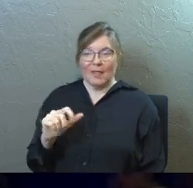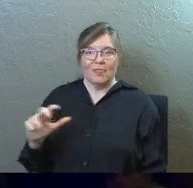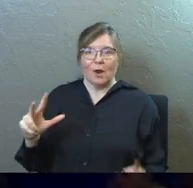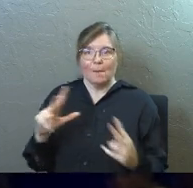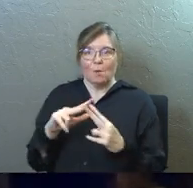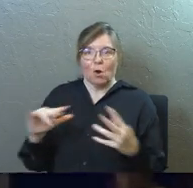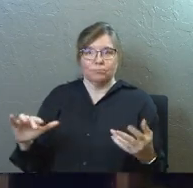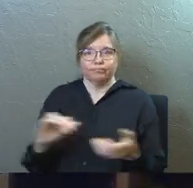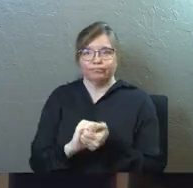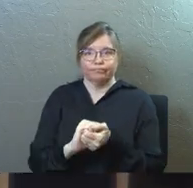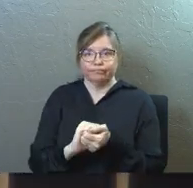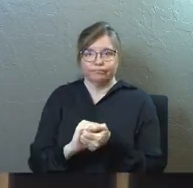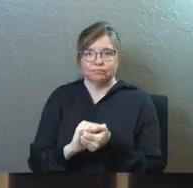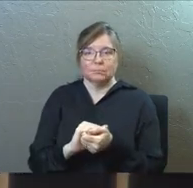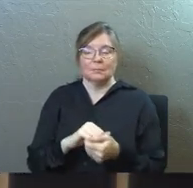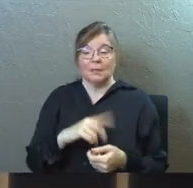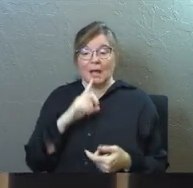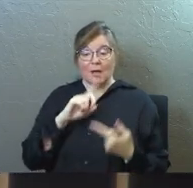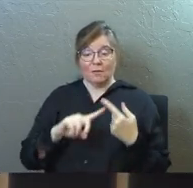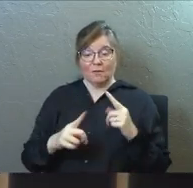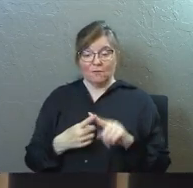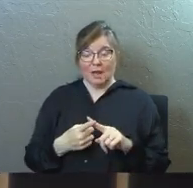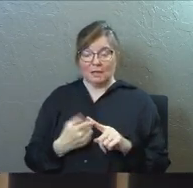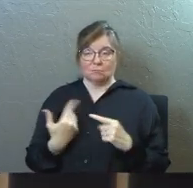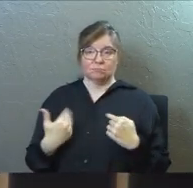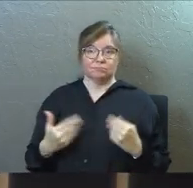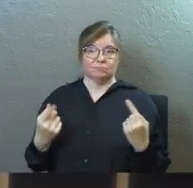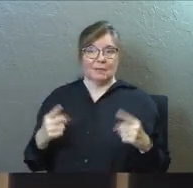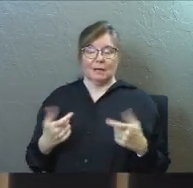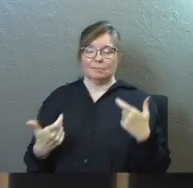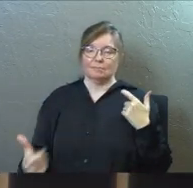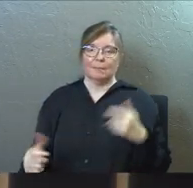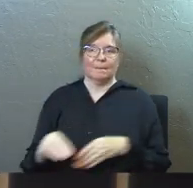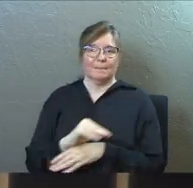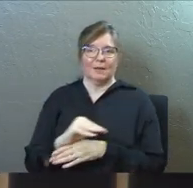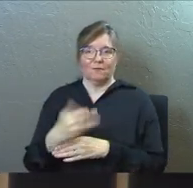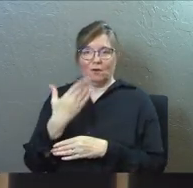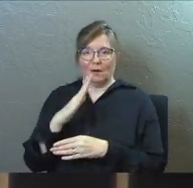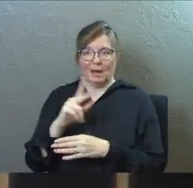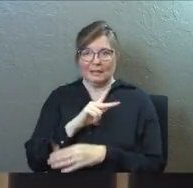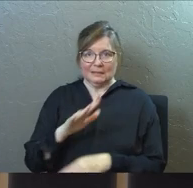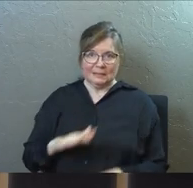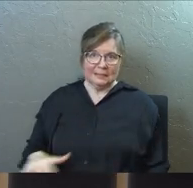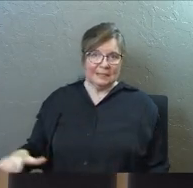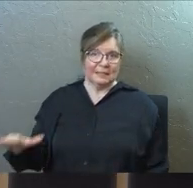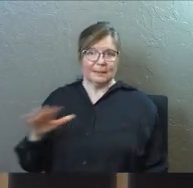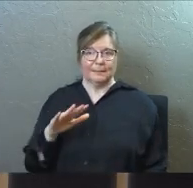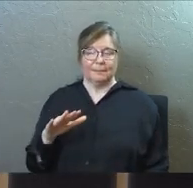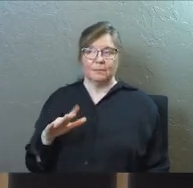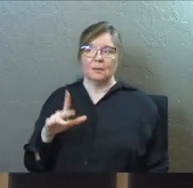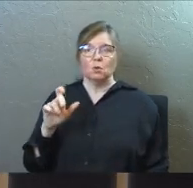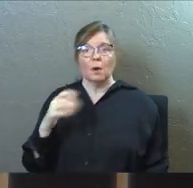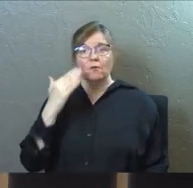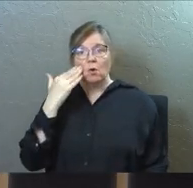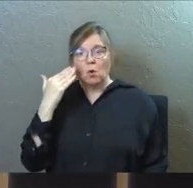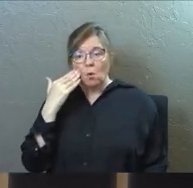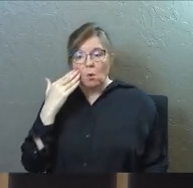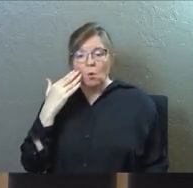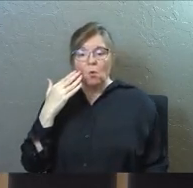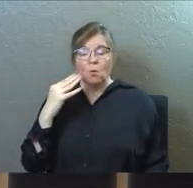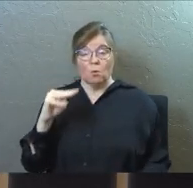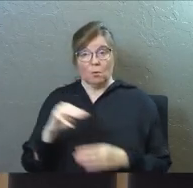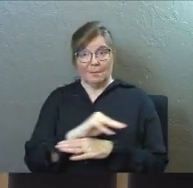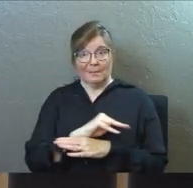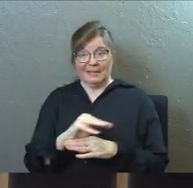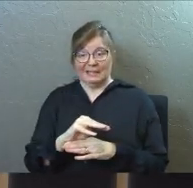only is there friendship there, but out of the friendship comes incredible ministry for God's kingdom, but you got to know that the